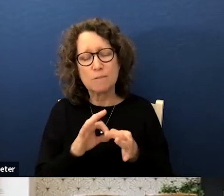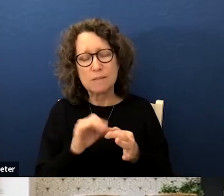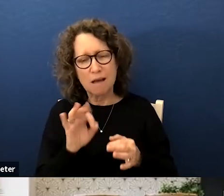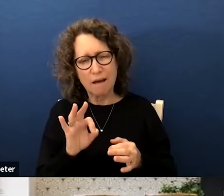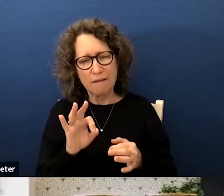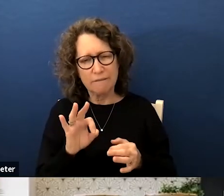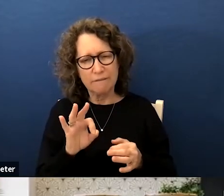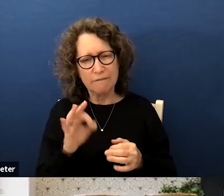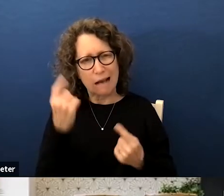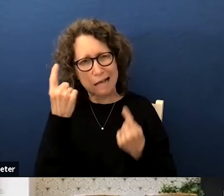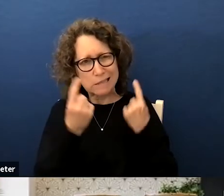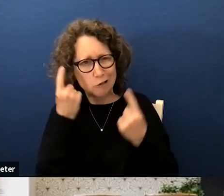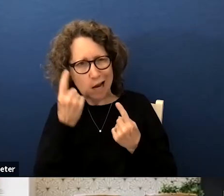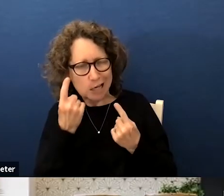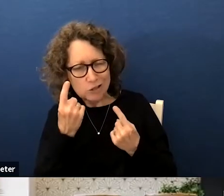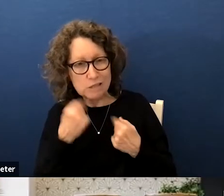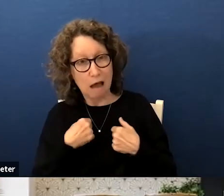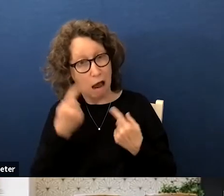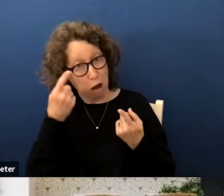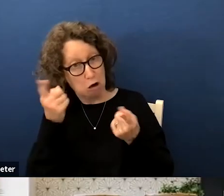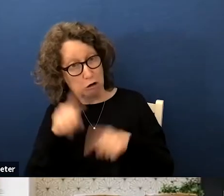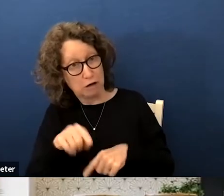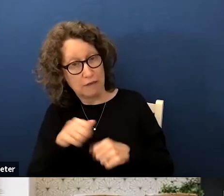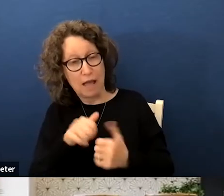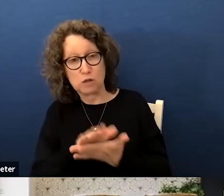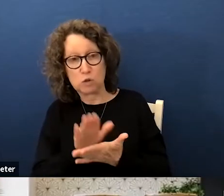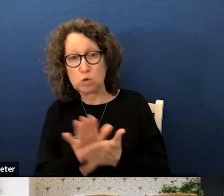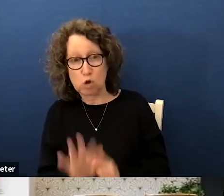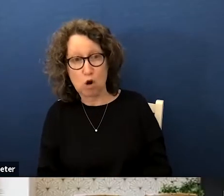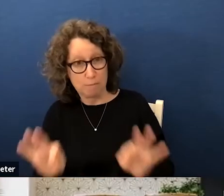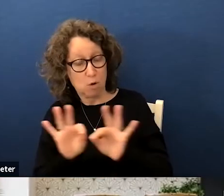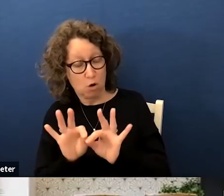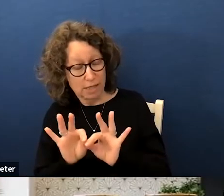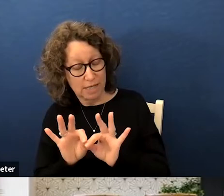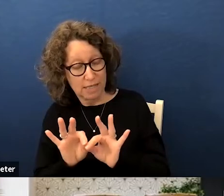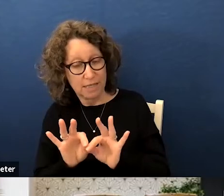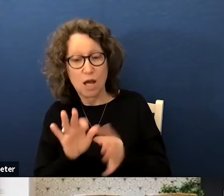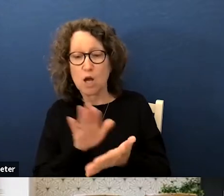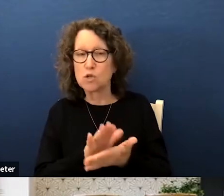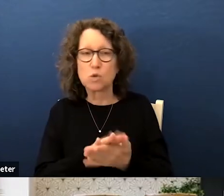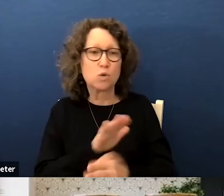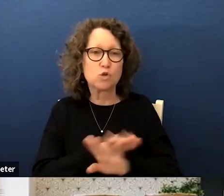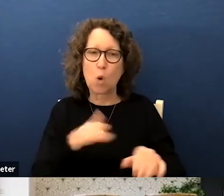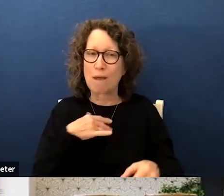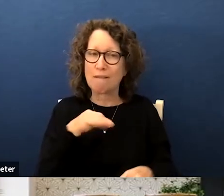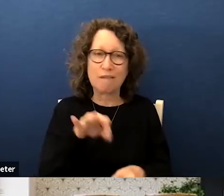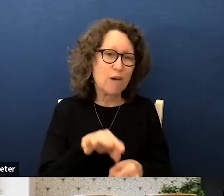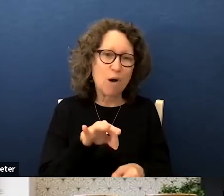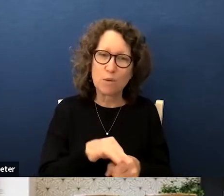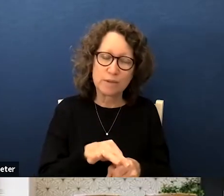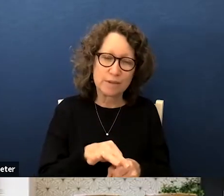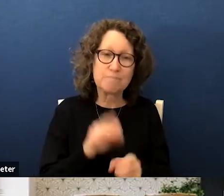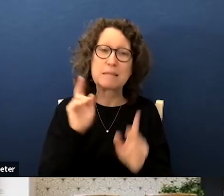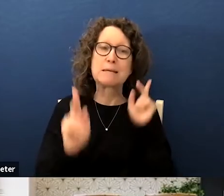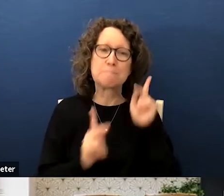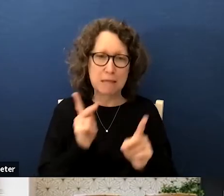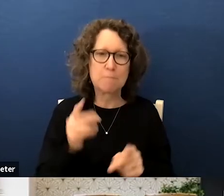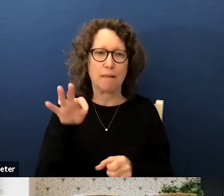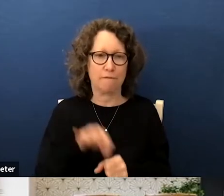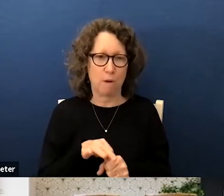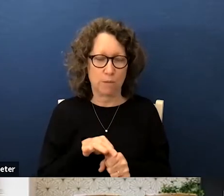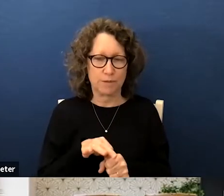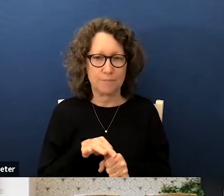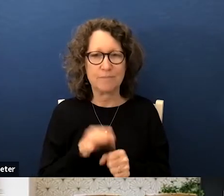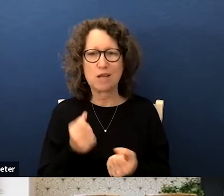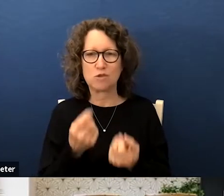considerations although i agree that schools are important um schools do not have a boat uh people do so